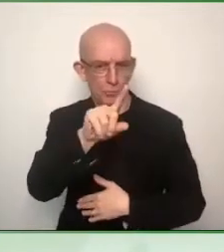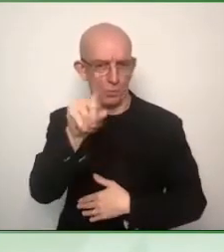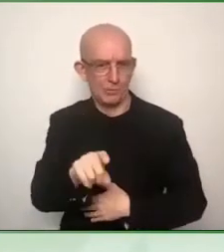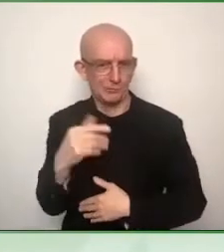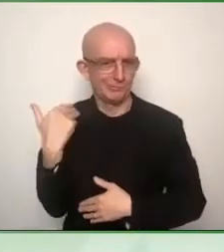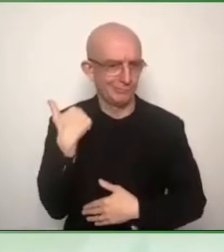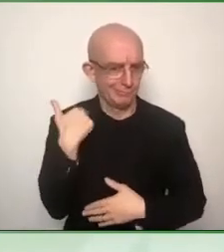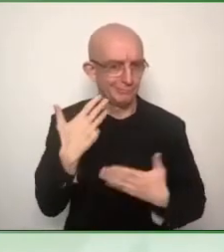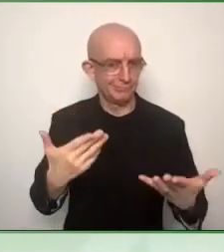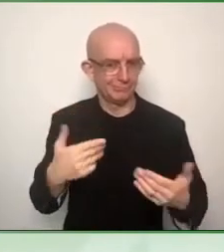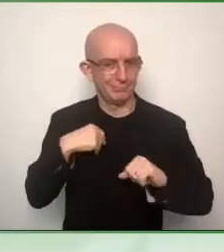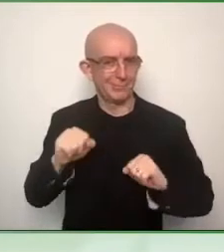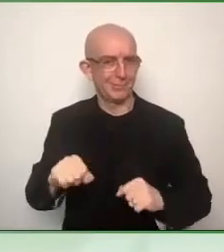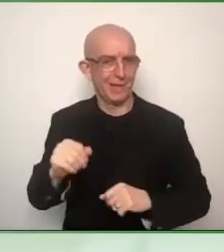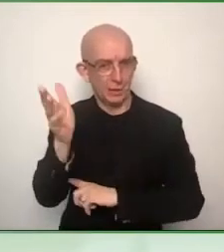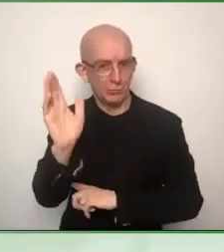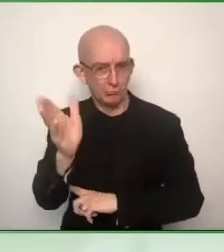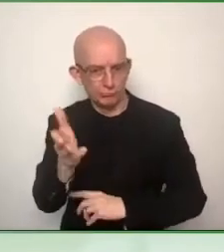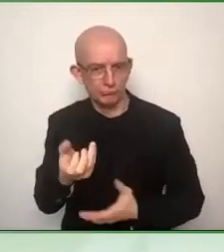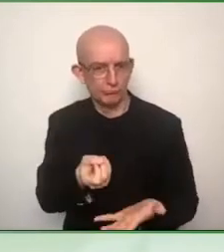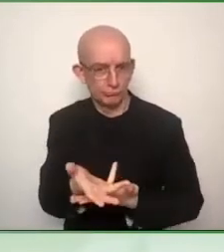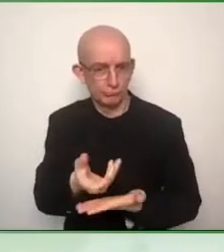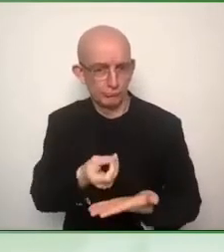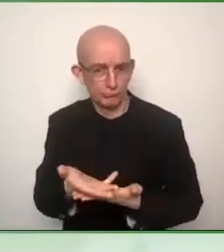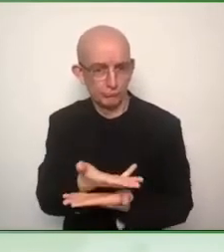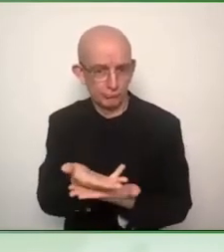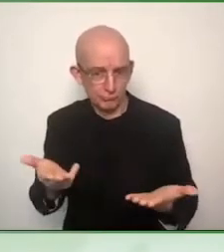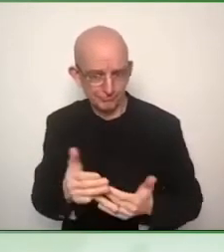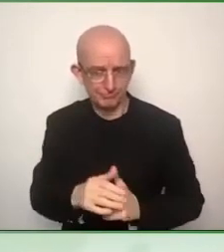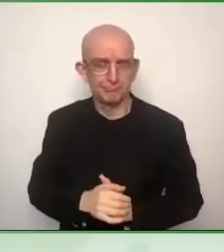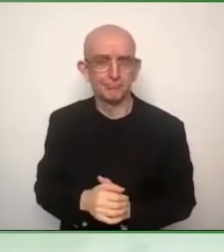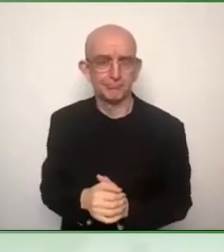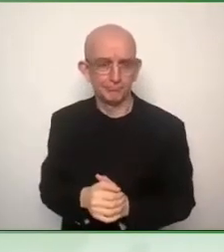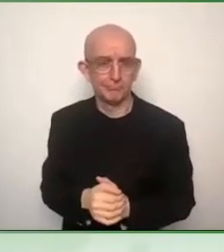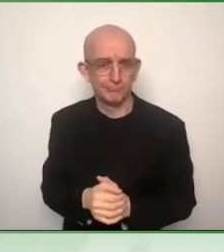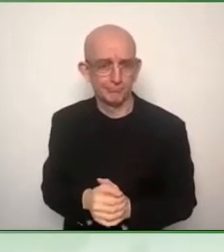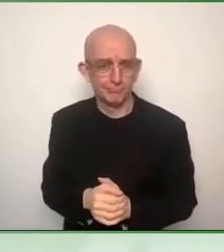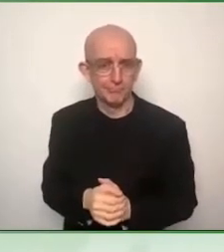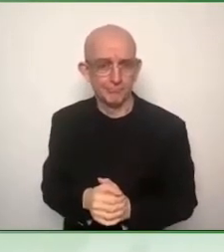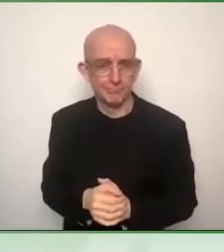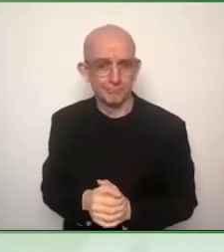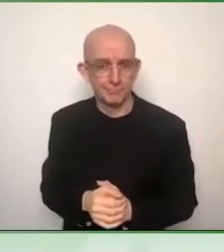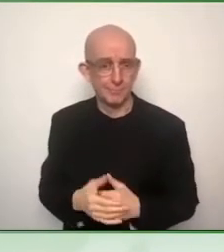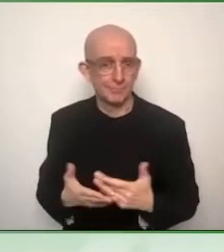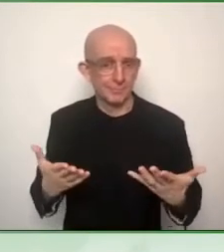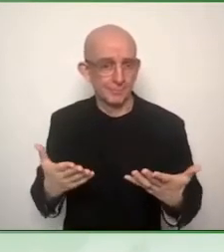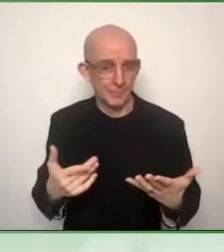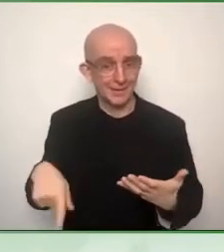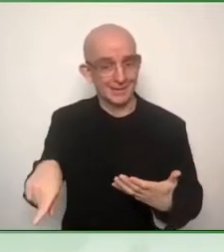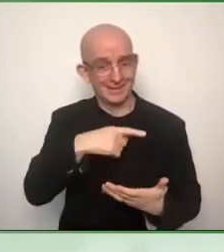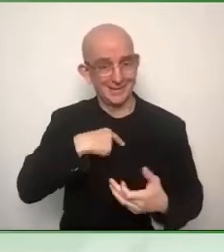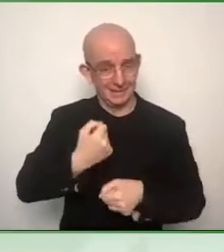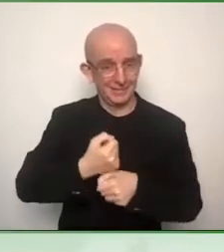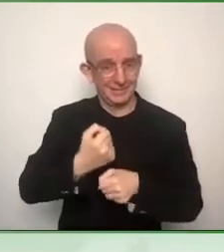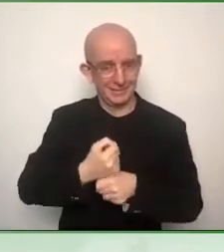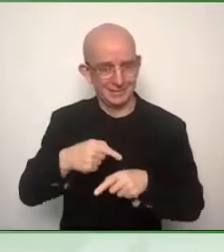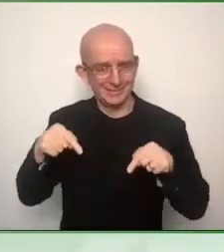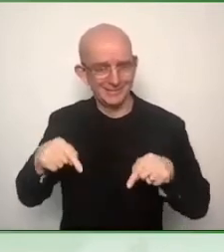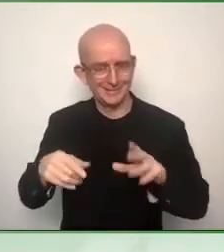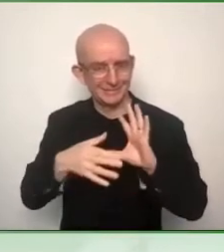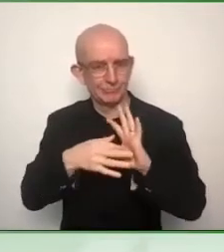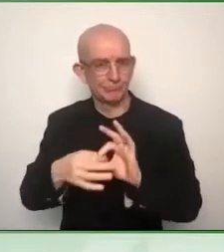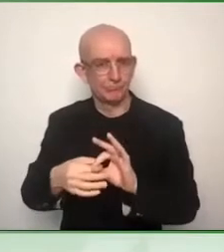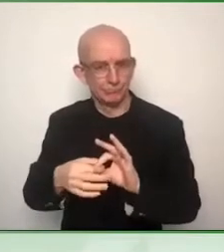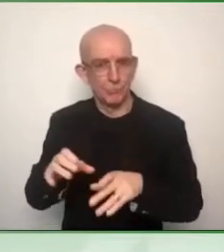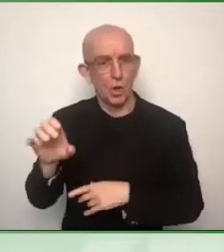As this event is broadcasted all around the world, let me just dedicate a couple of words to what is the Accessibility Act,